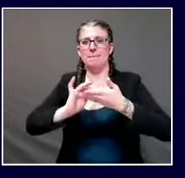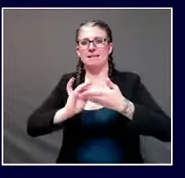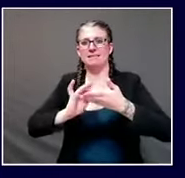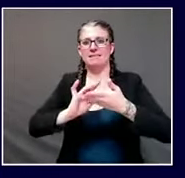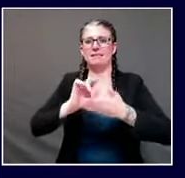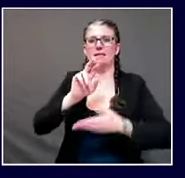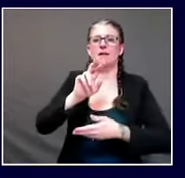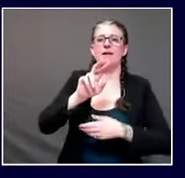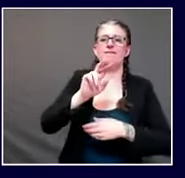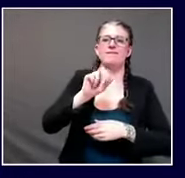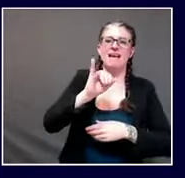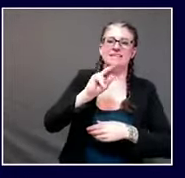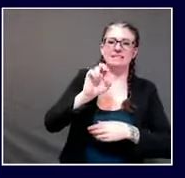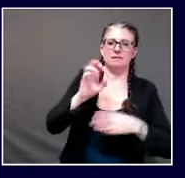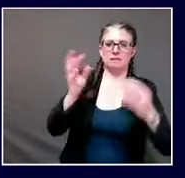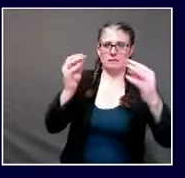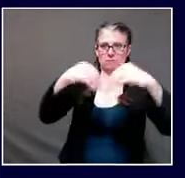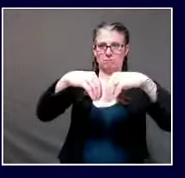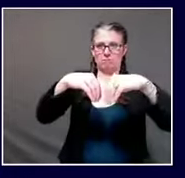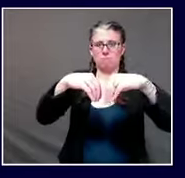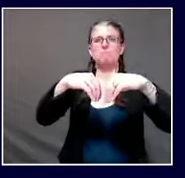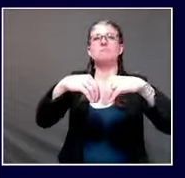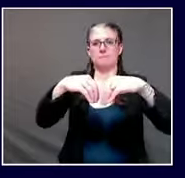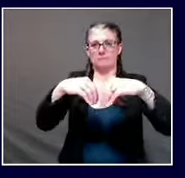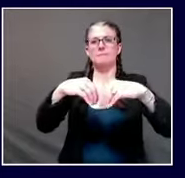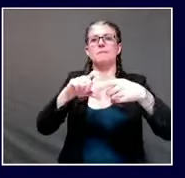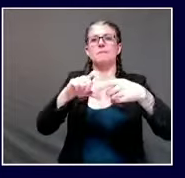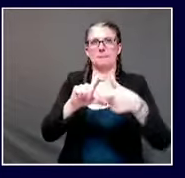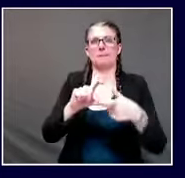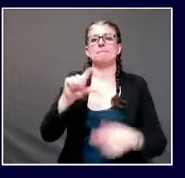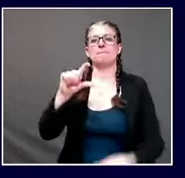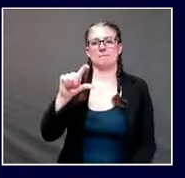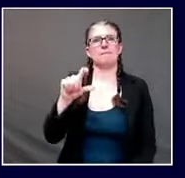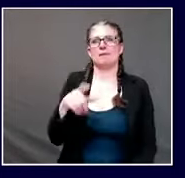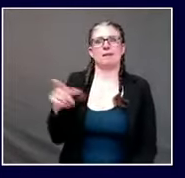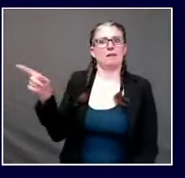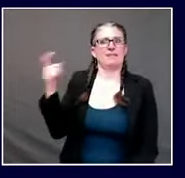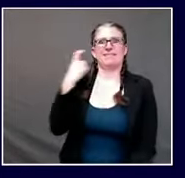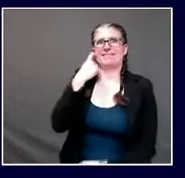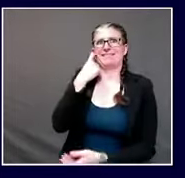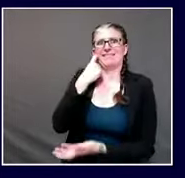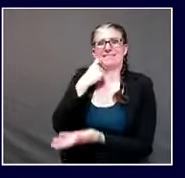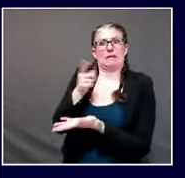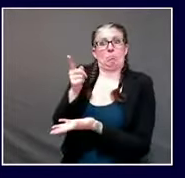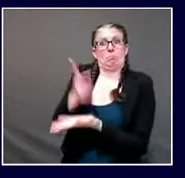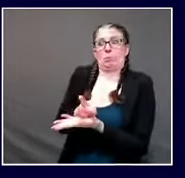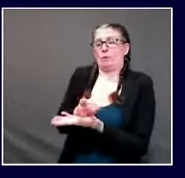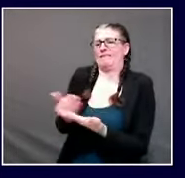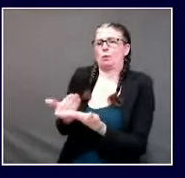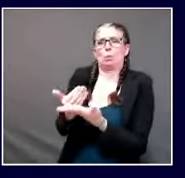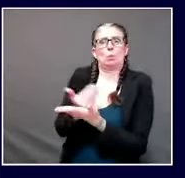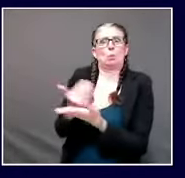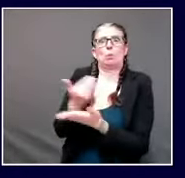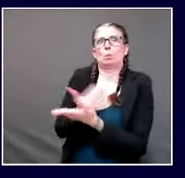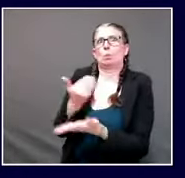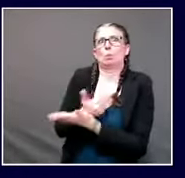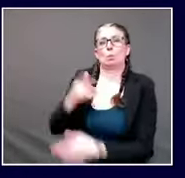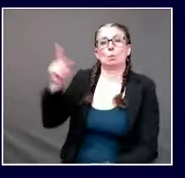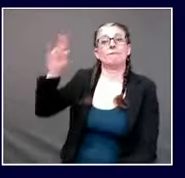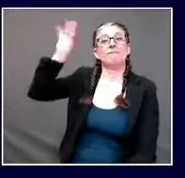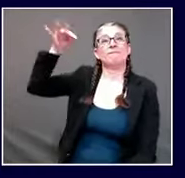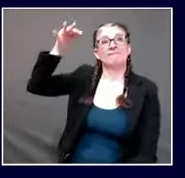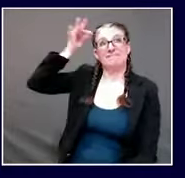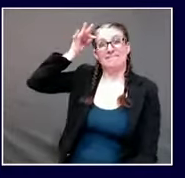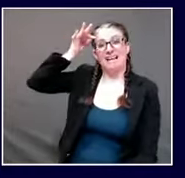determines what states will be receiving and it's based on the burden of disease in a particular state as well as the number of individuals who are